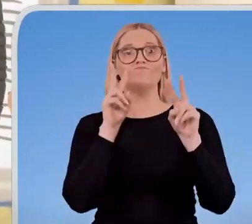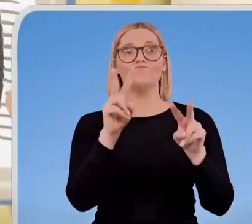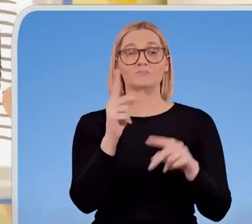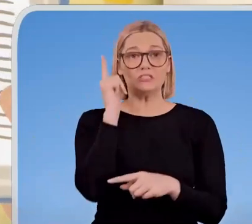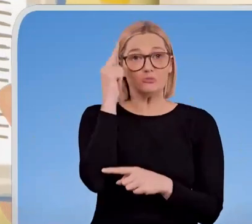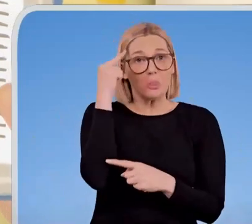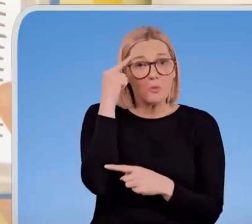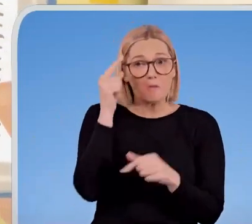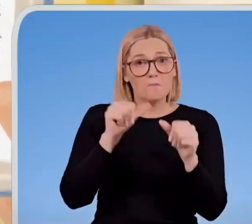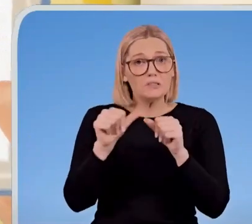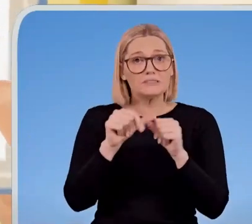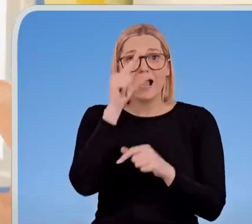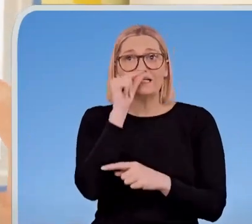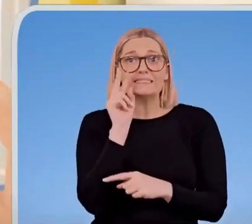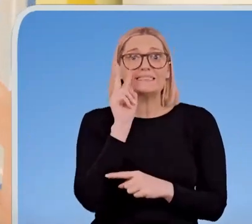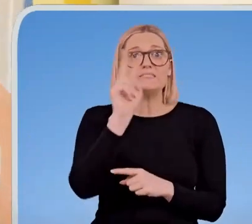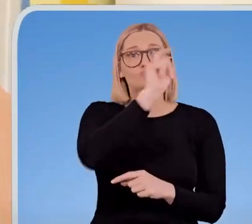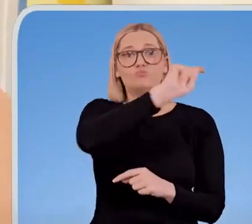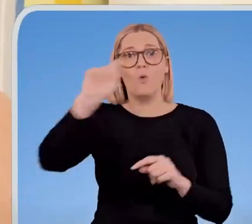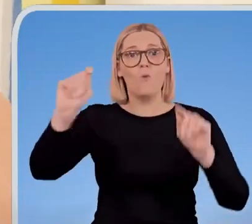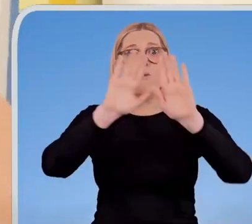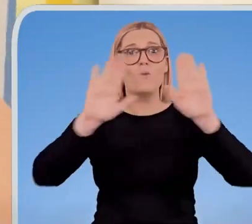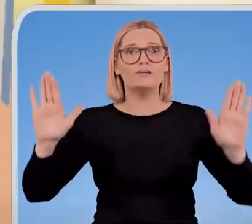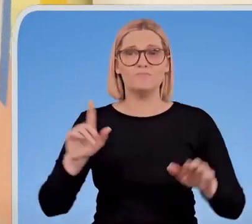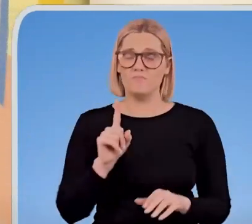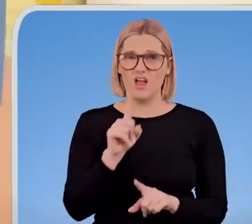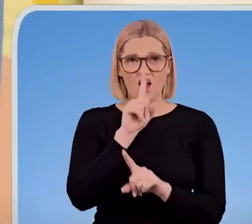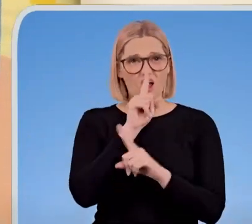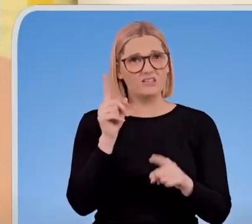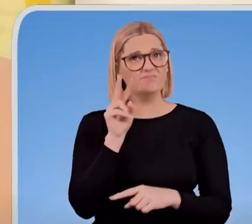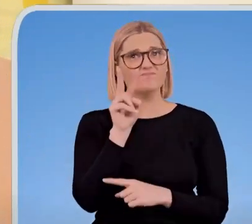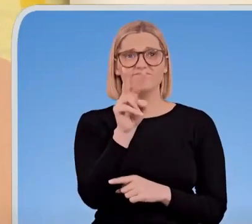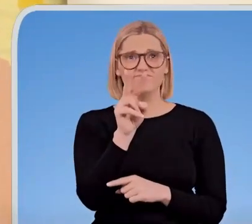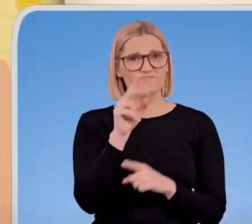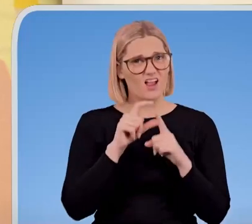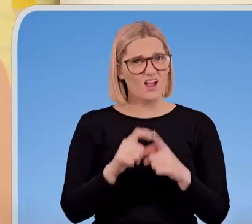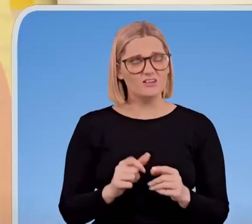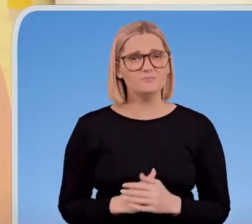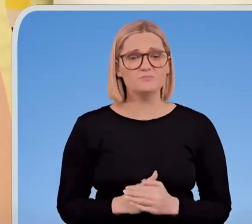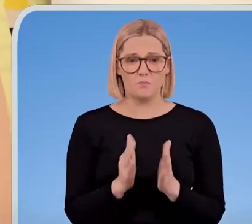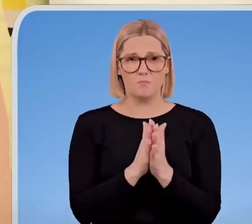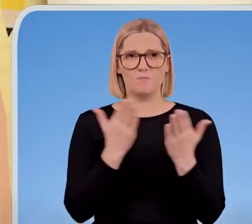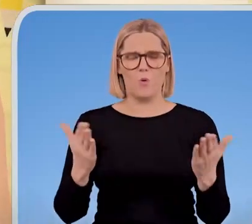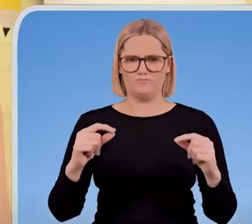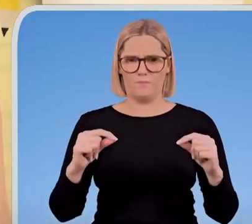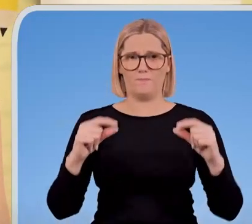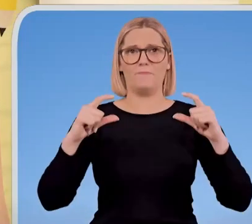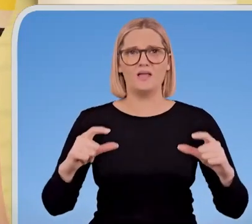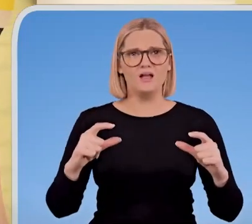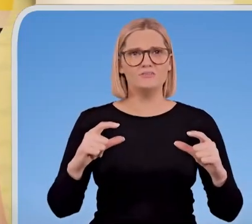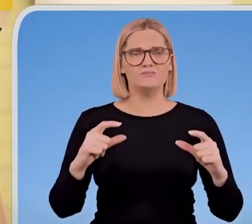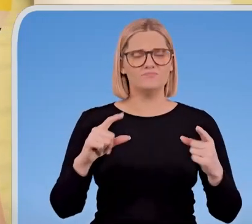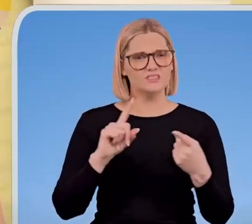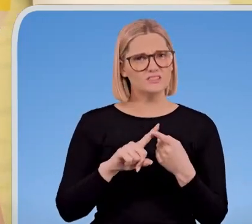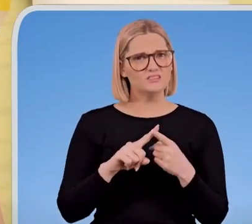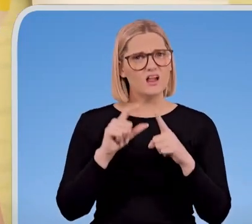help him see the chalkboard, but Matt couldn't see the chalkboard. The words in Matt's books were made bigger, but they were no easier